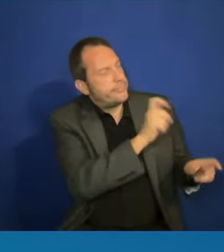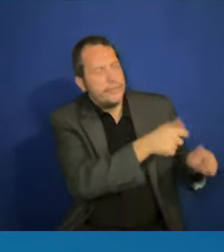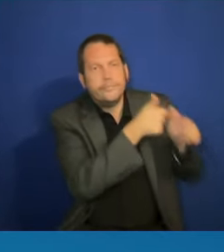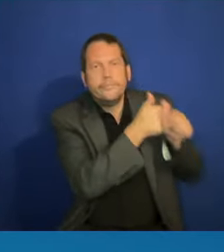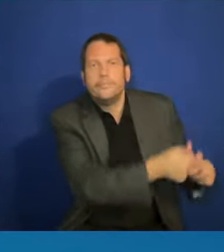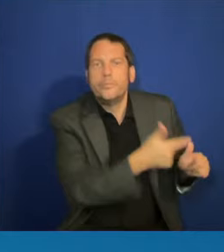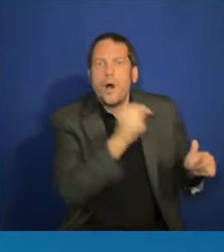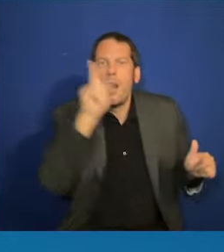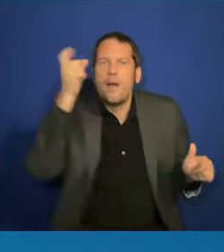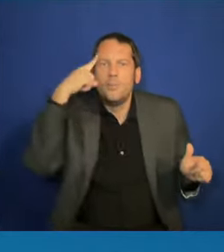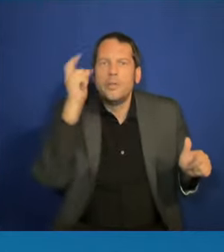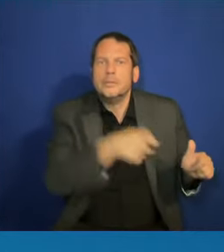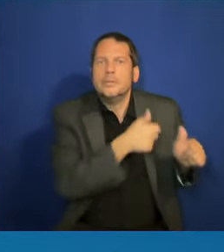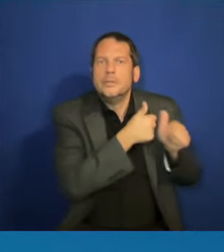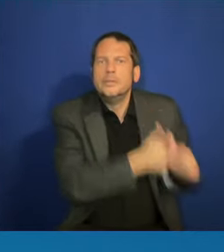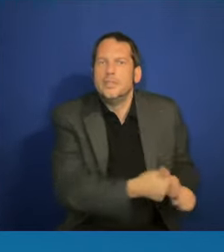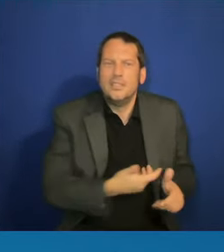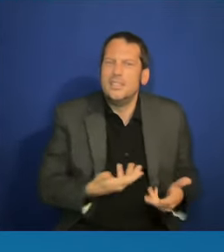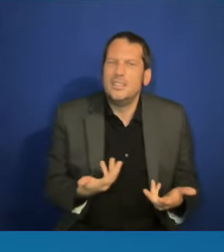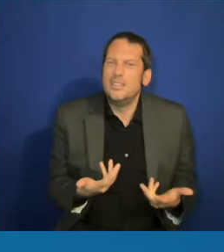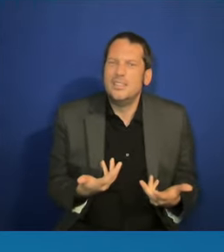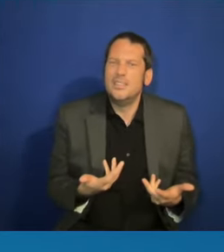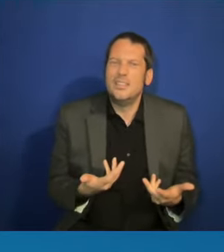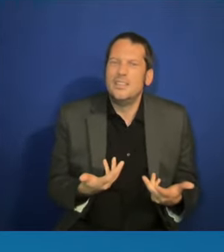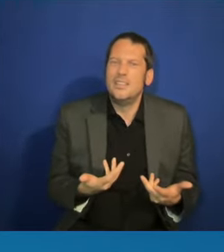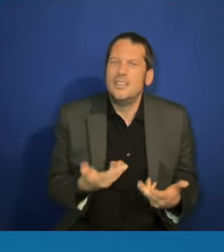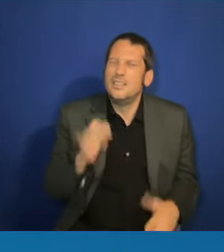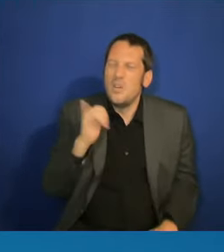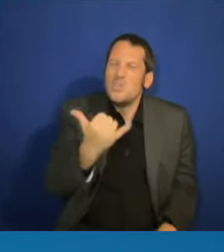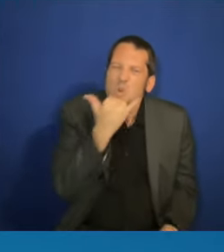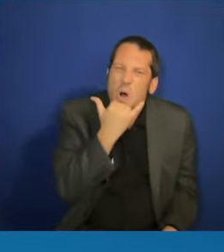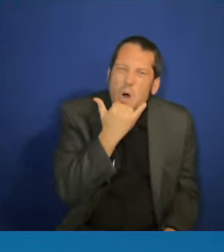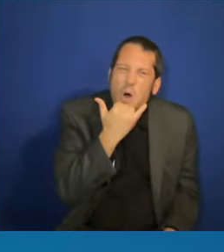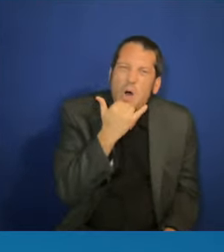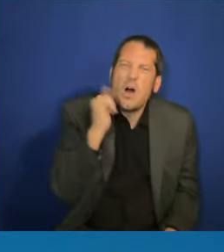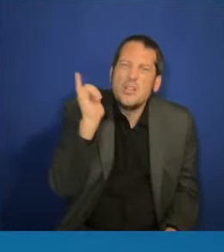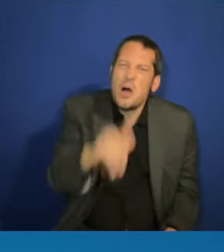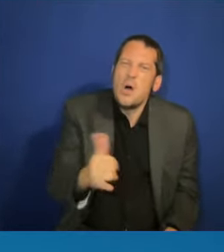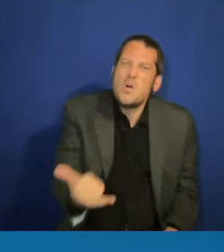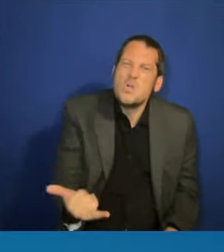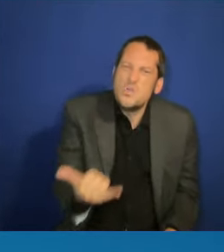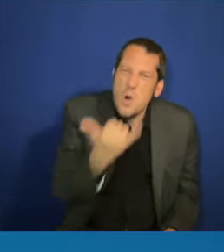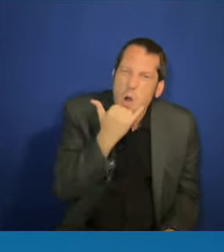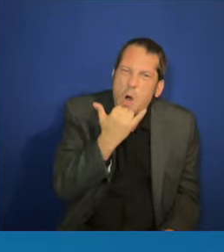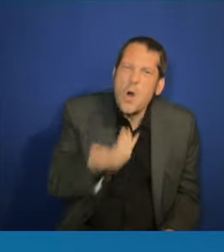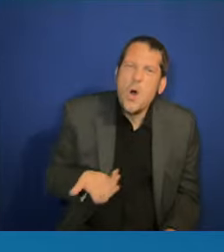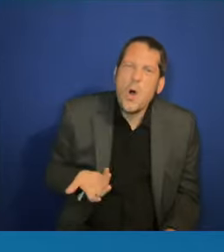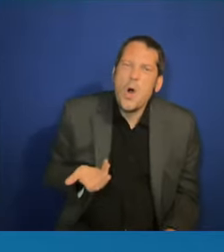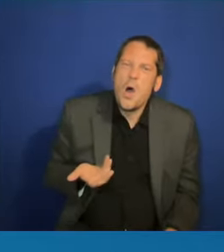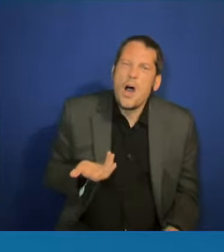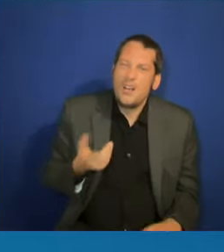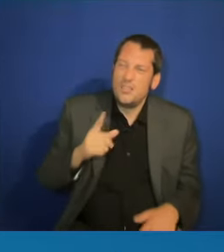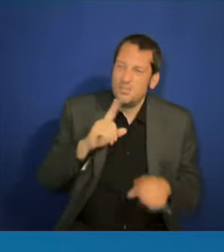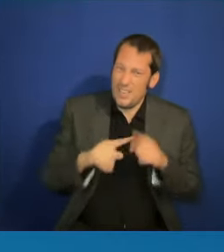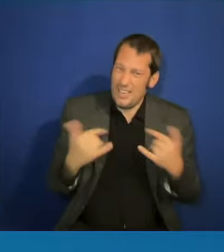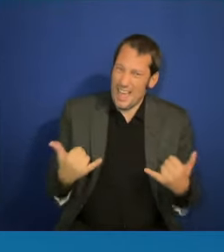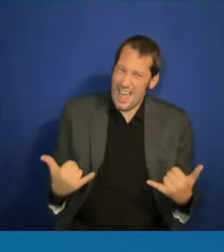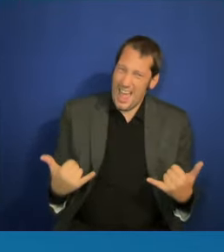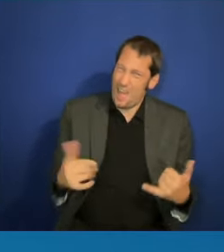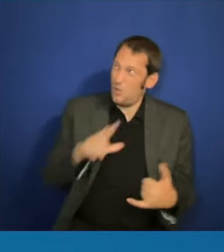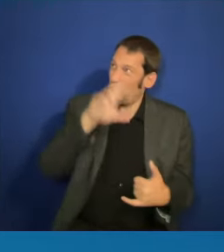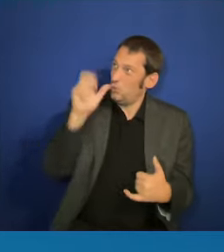And this is what's happening around our country. And on this subject, I think it is really important that we all